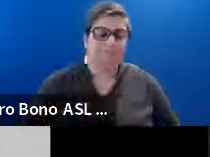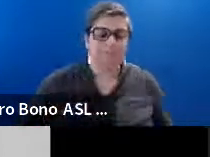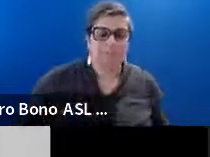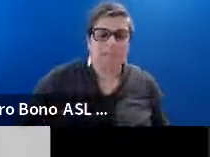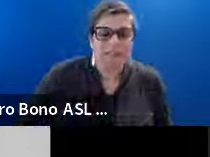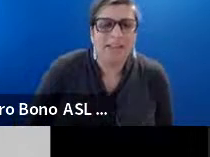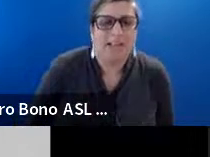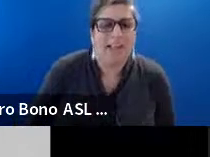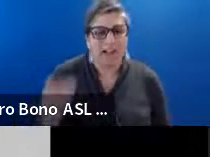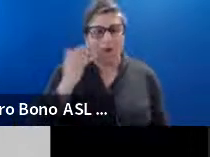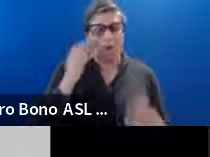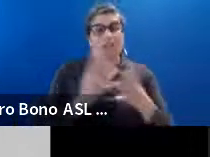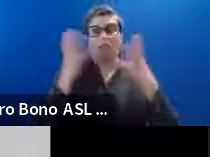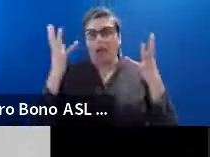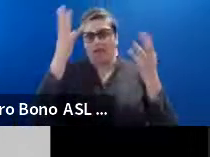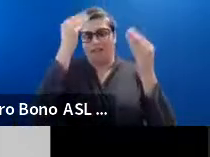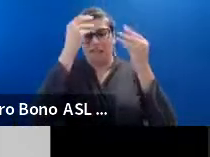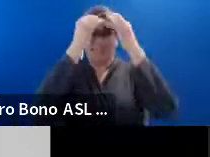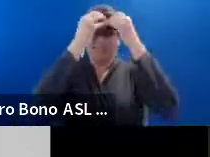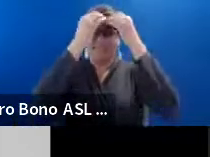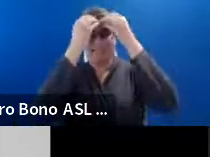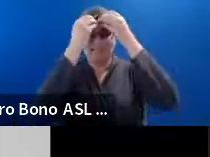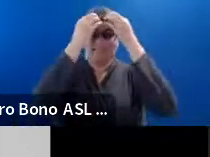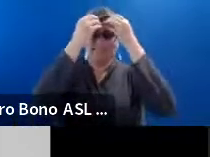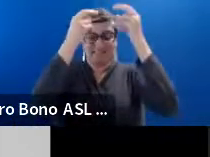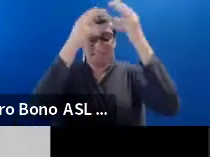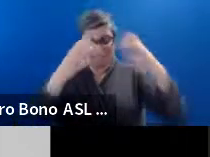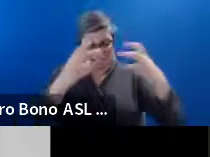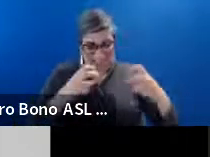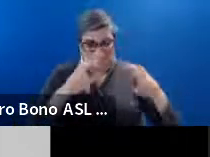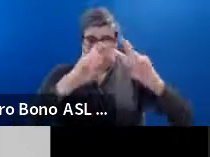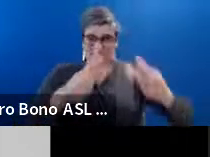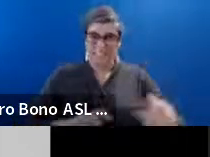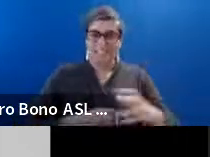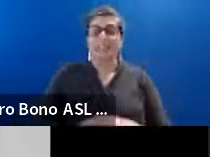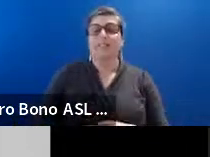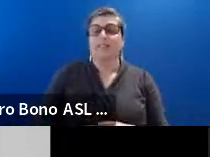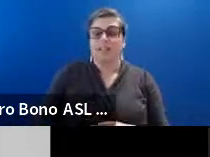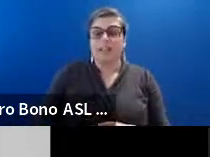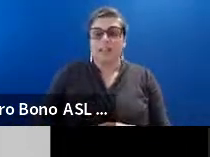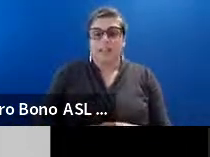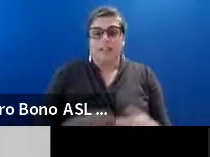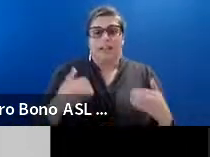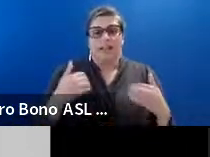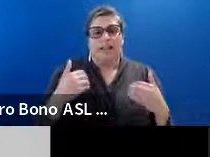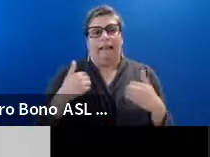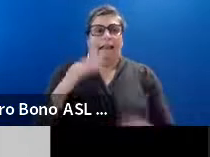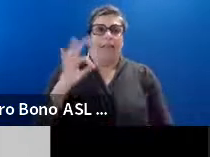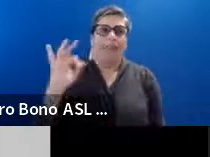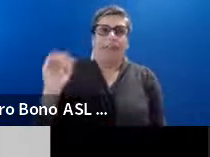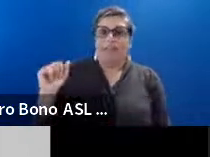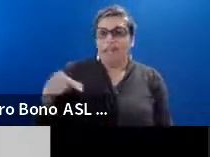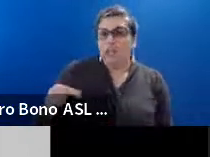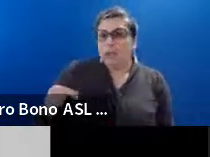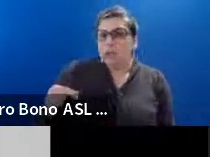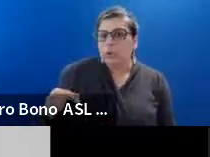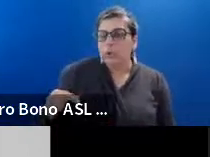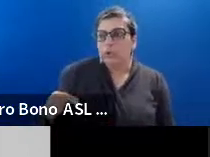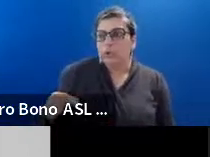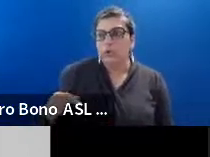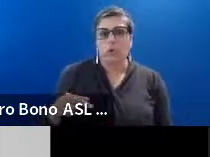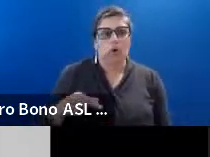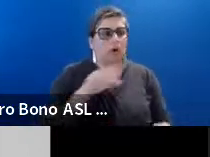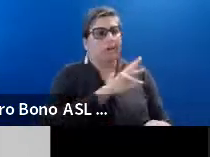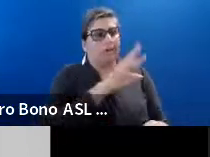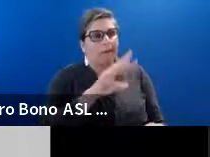know it's a lot of information to. To digest. I have. Uh. You know. FAQs. The rules. If you want to read all that.